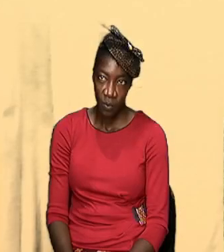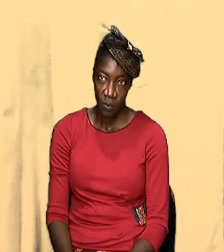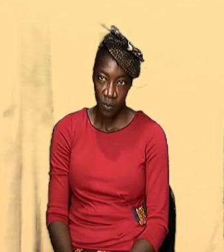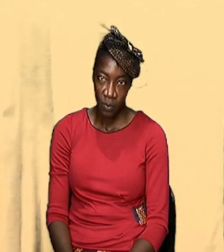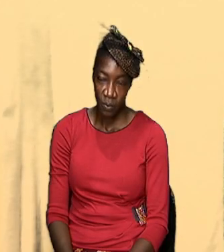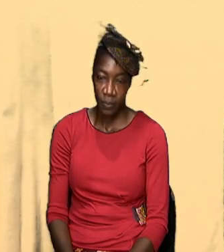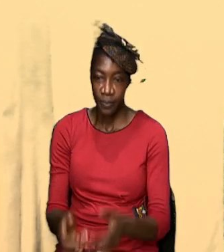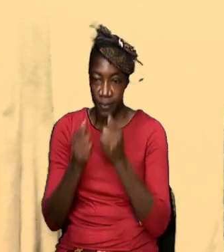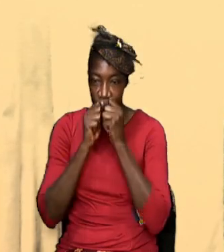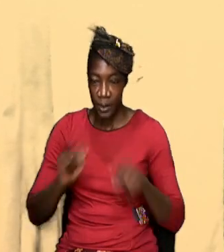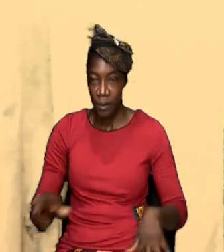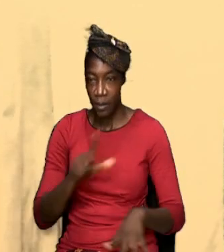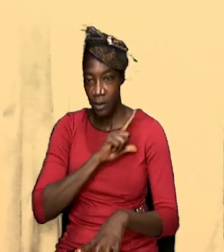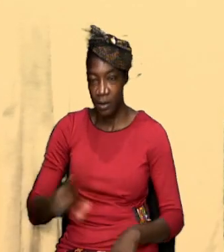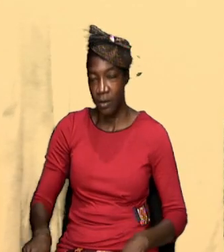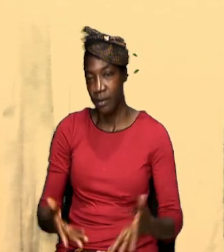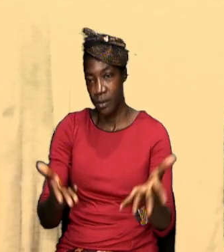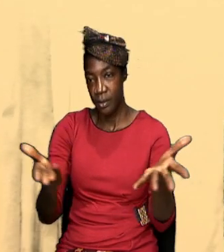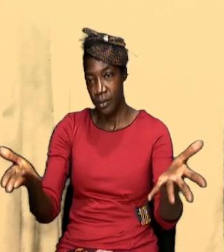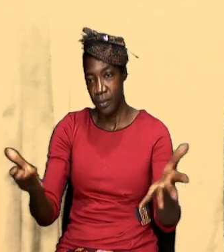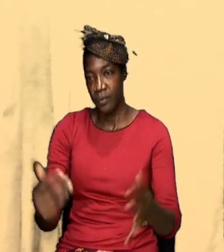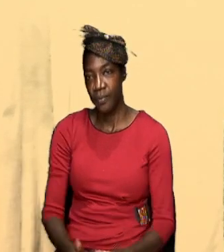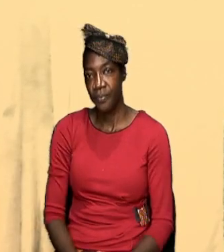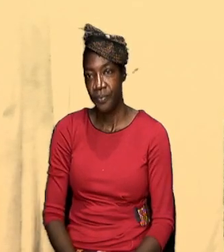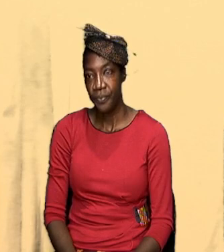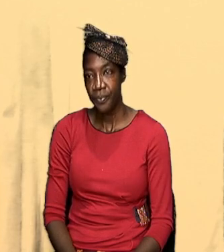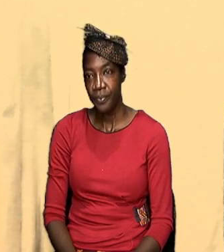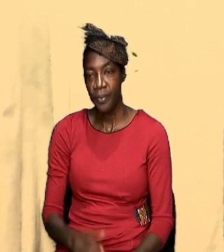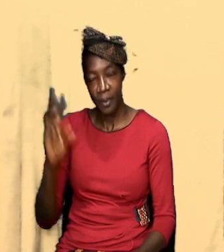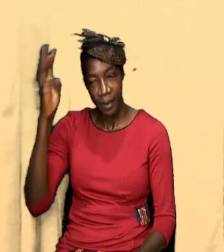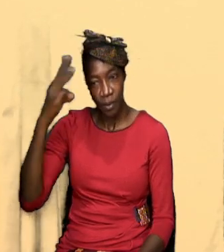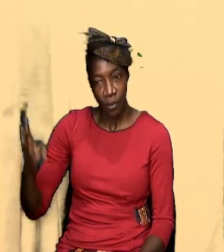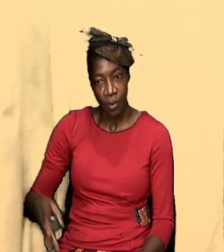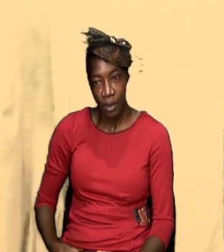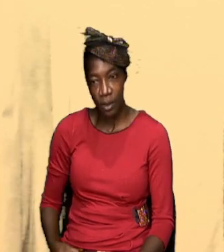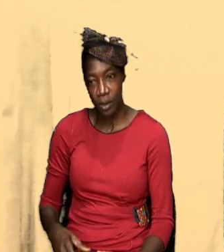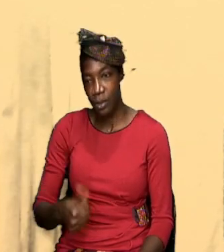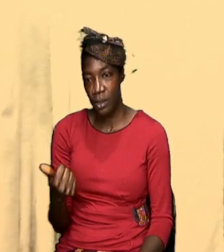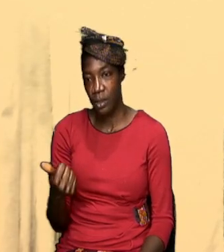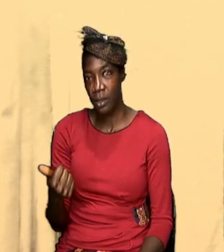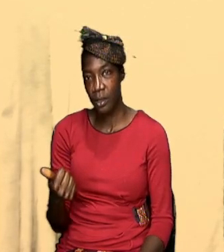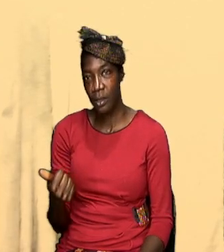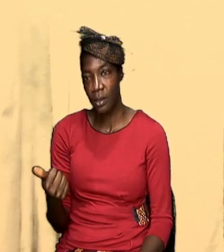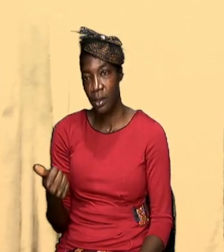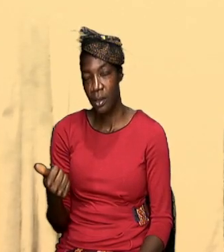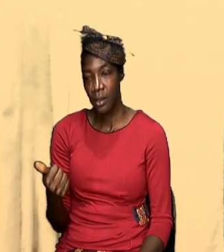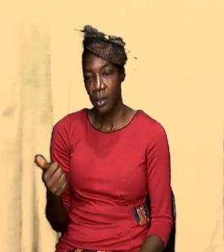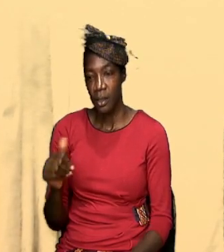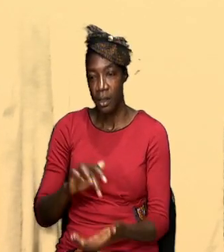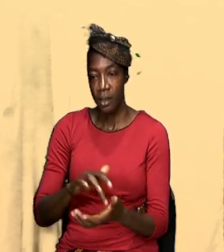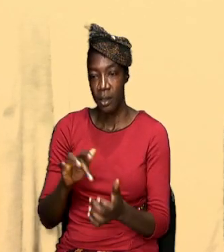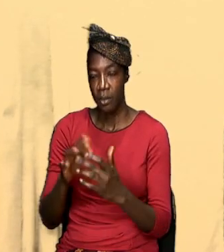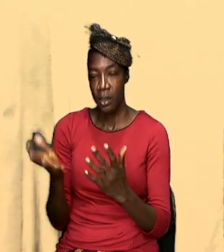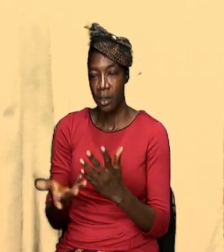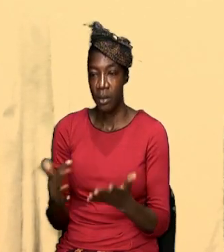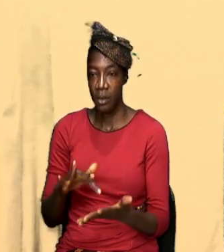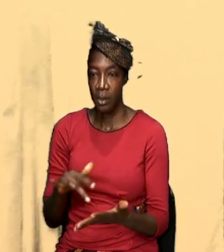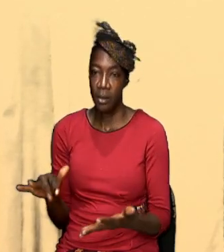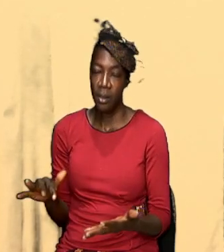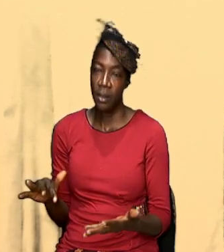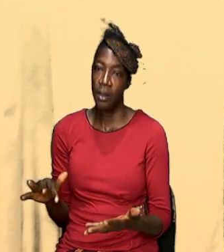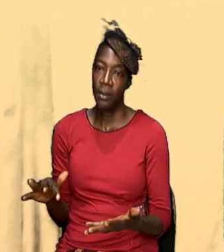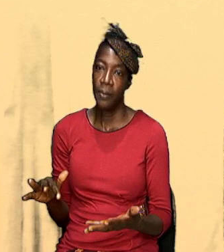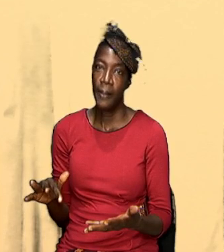bless the Lord everyone and welcome to another in our Bible study series